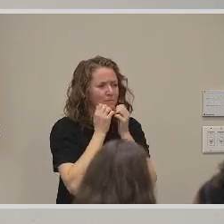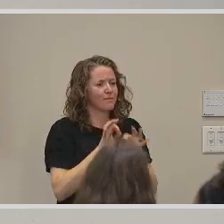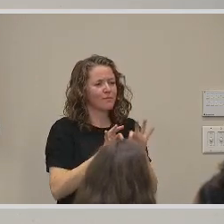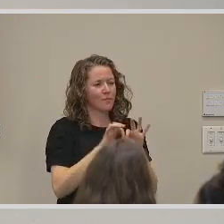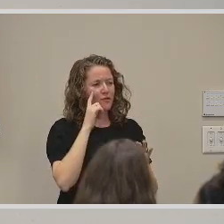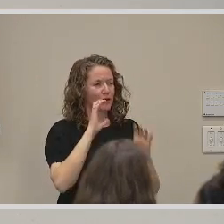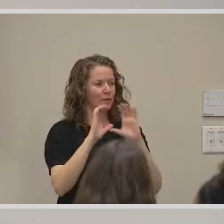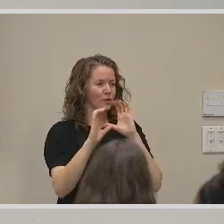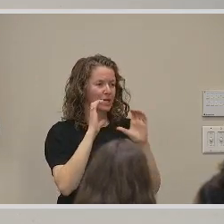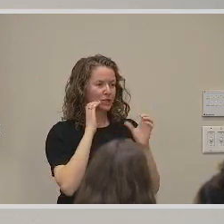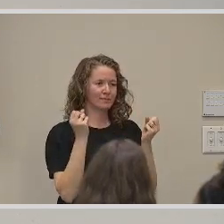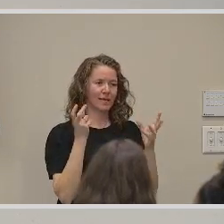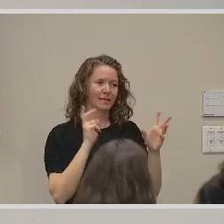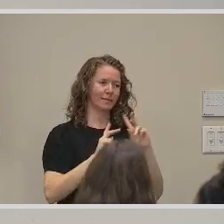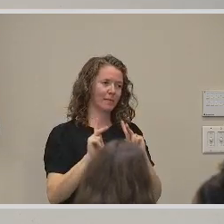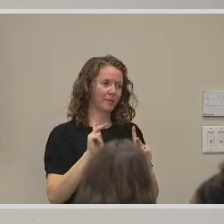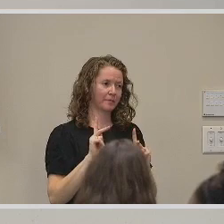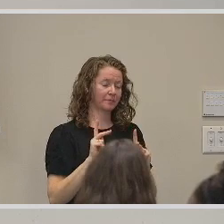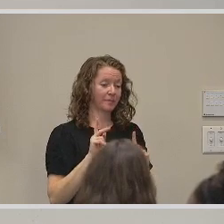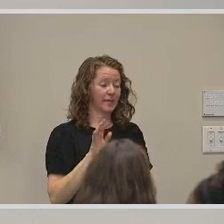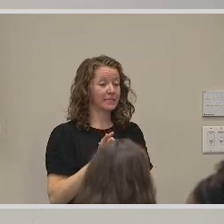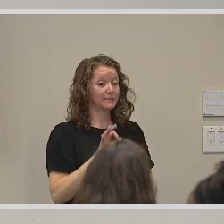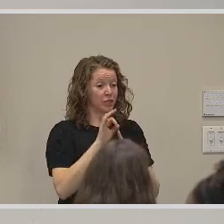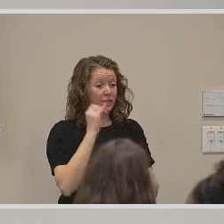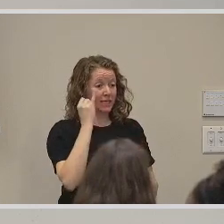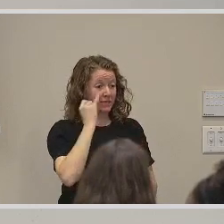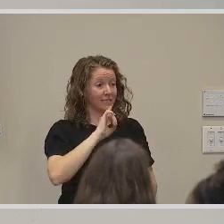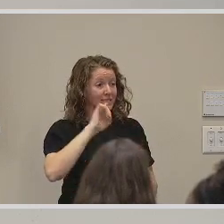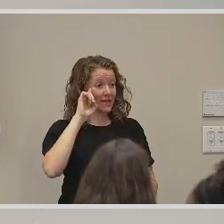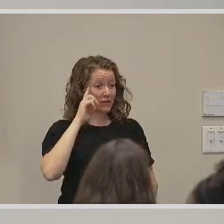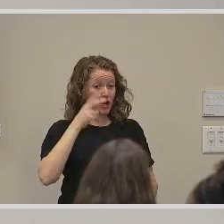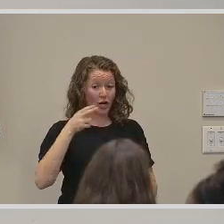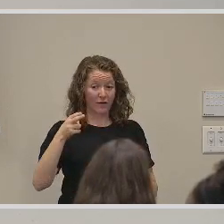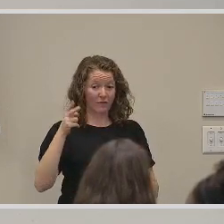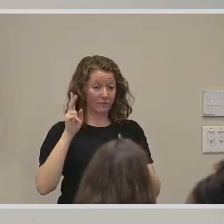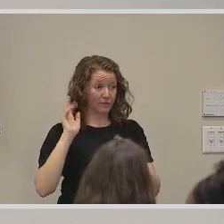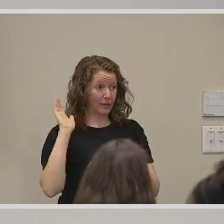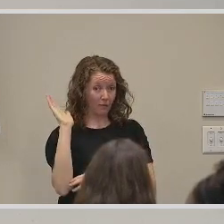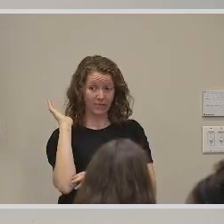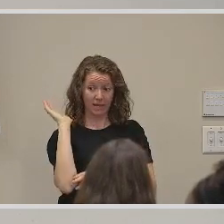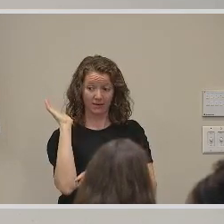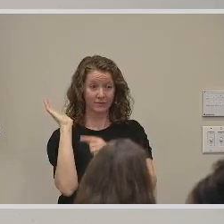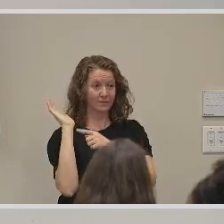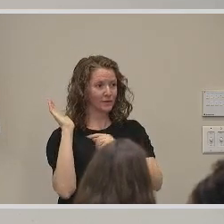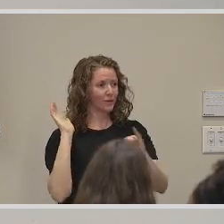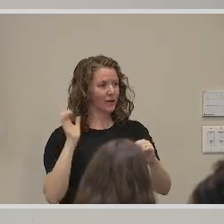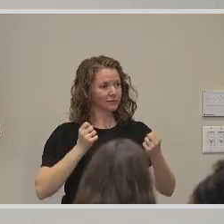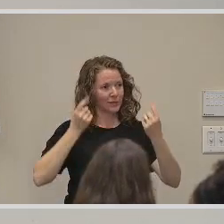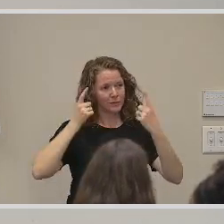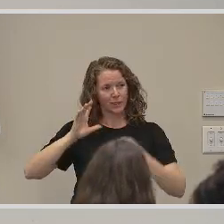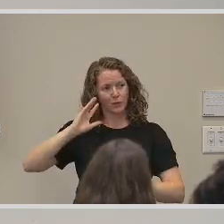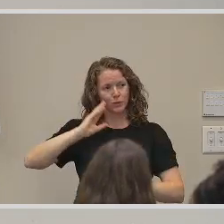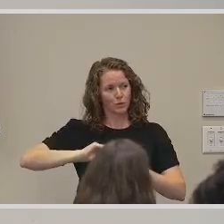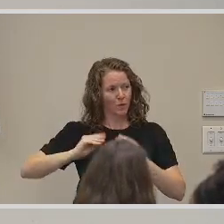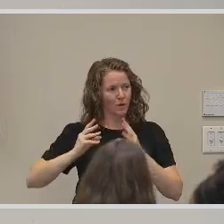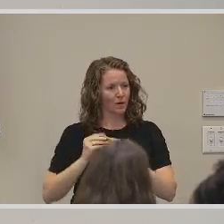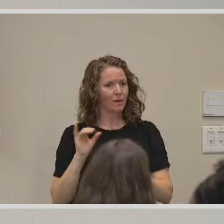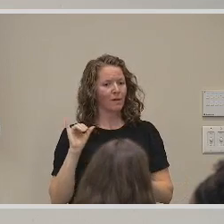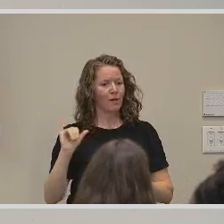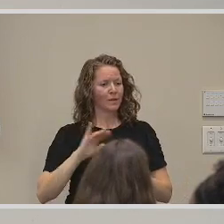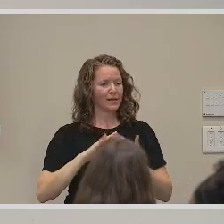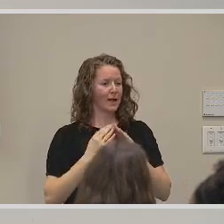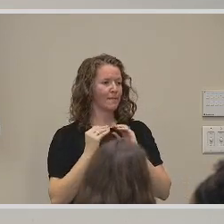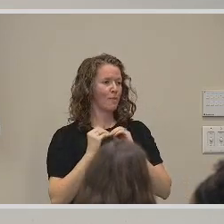especially through the personal stories and experiences brought forth by Deaf and hard of hearing presenters and group members alike that can